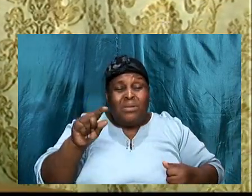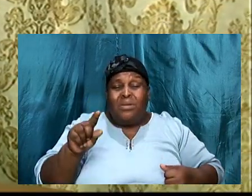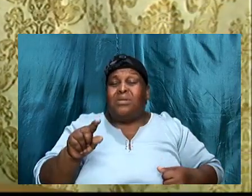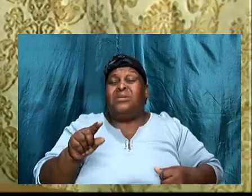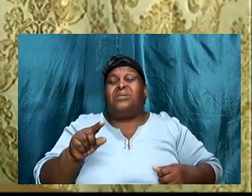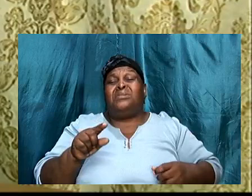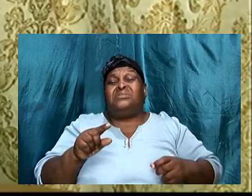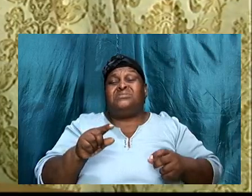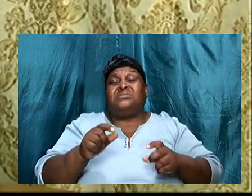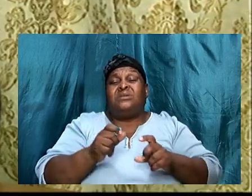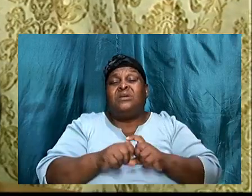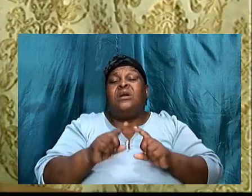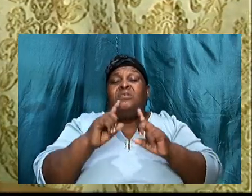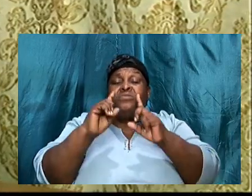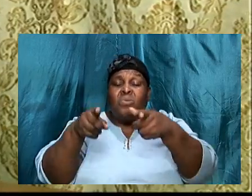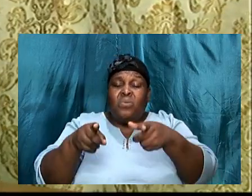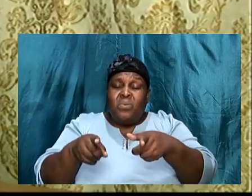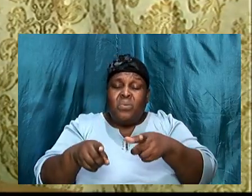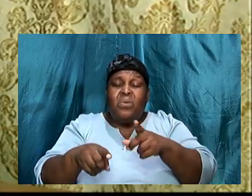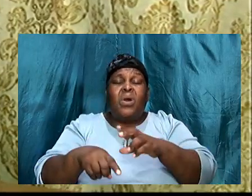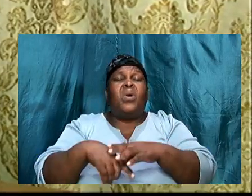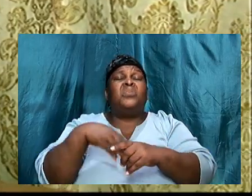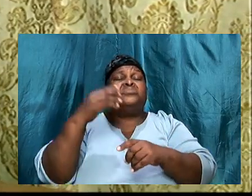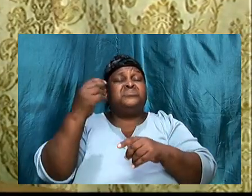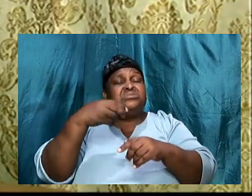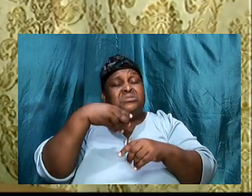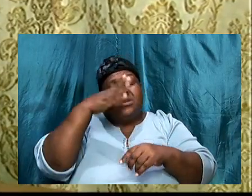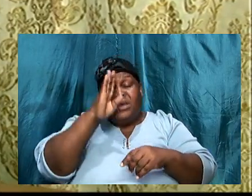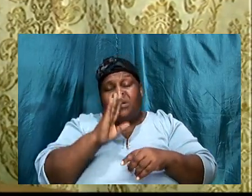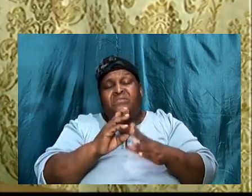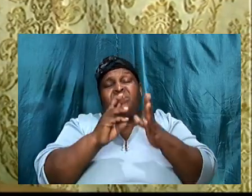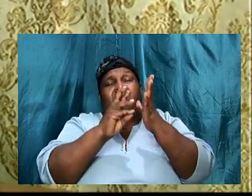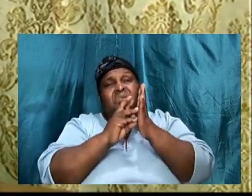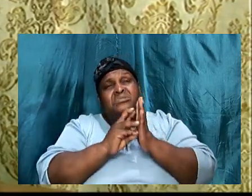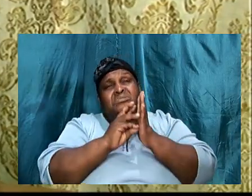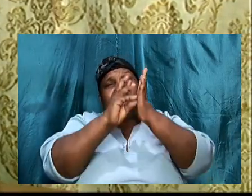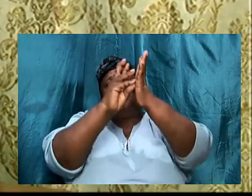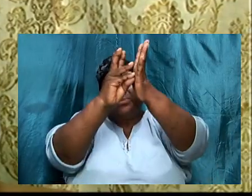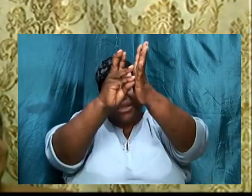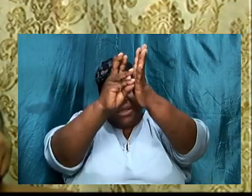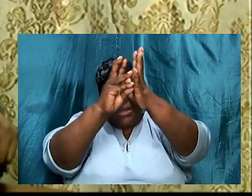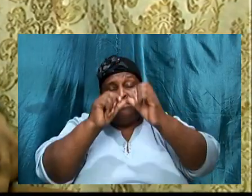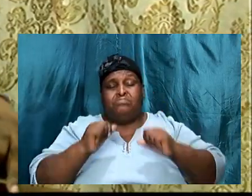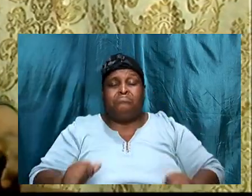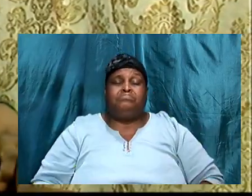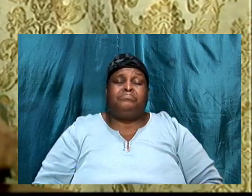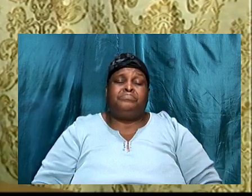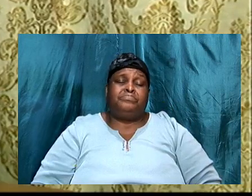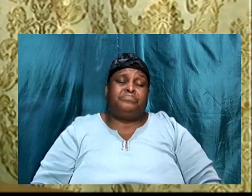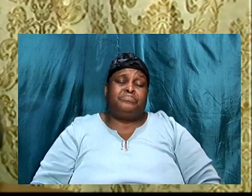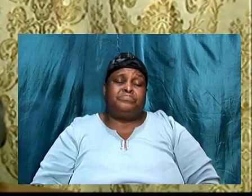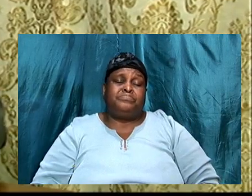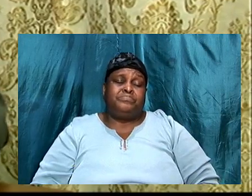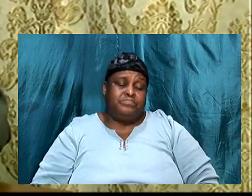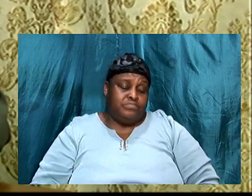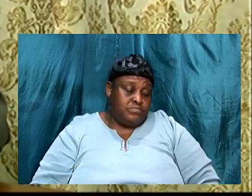here, I am saying to us, that when we go, outside of God's will, there will be, repercussions,